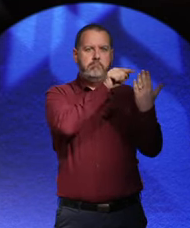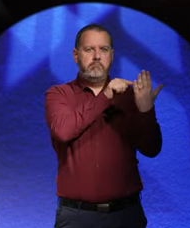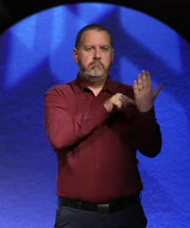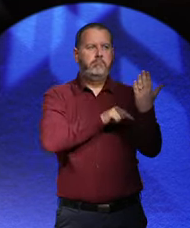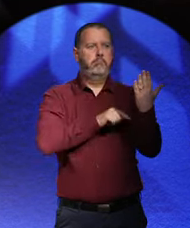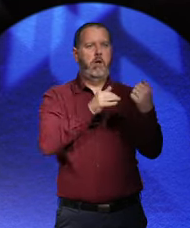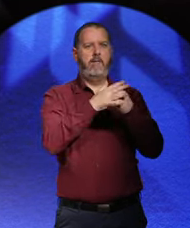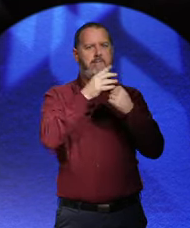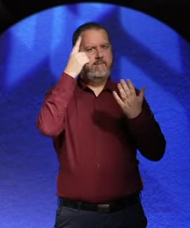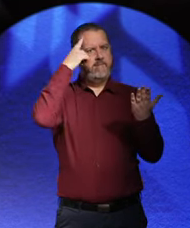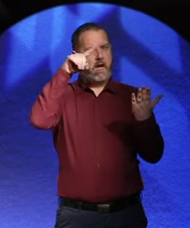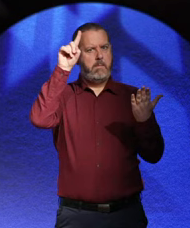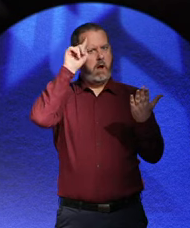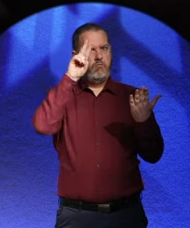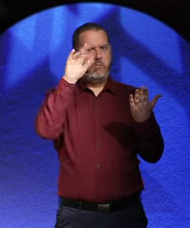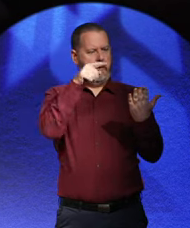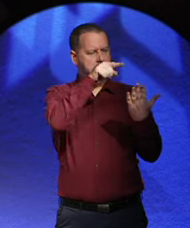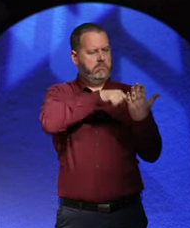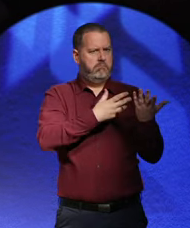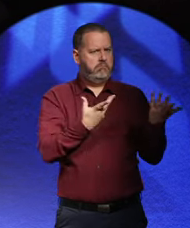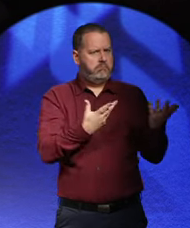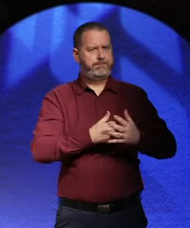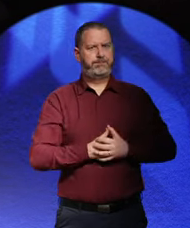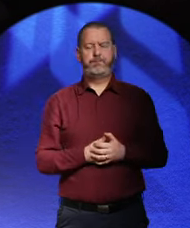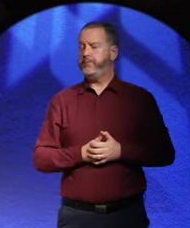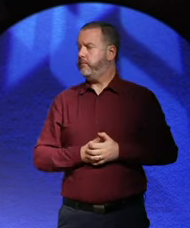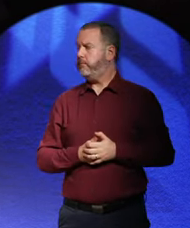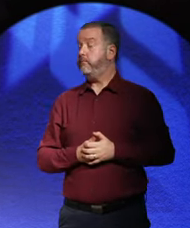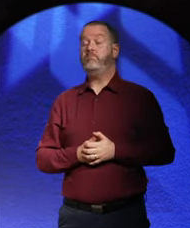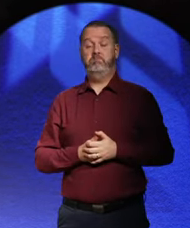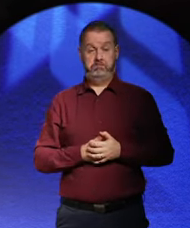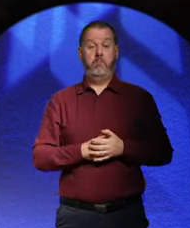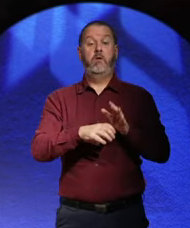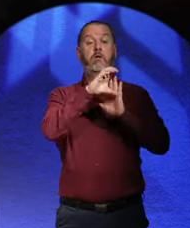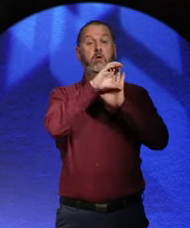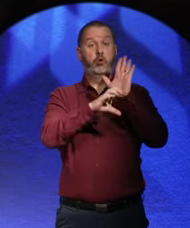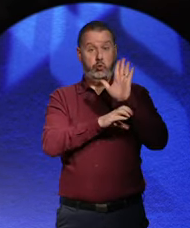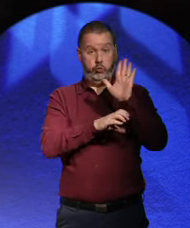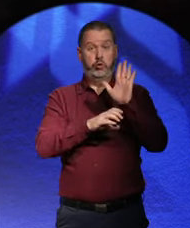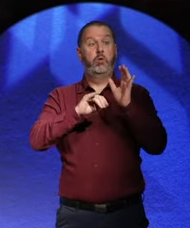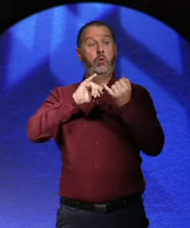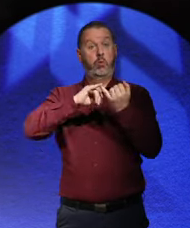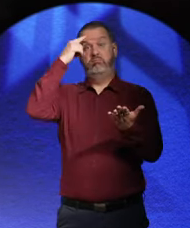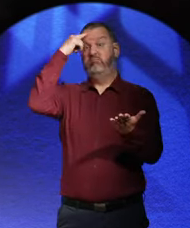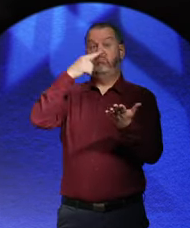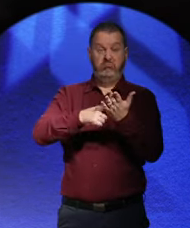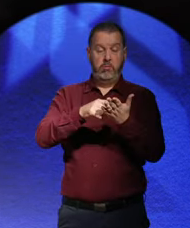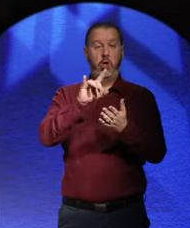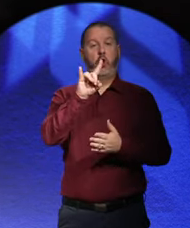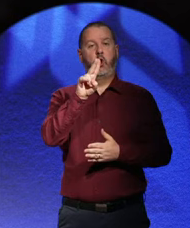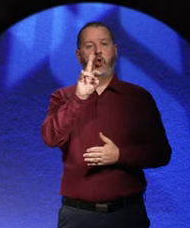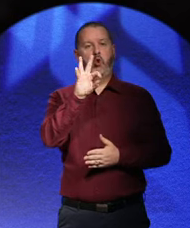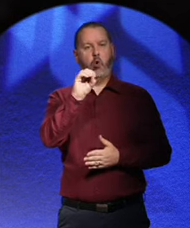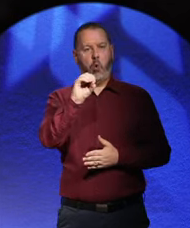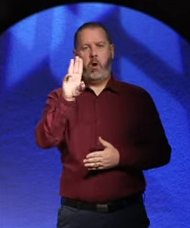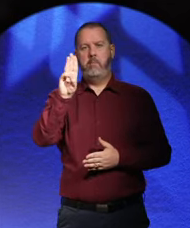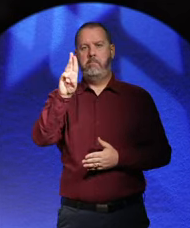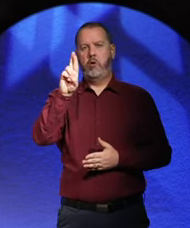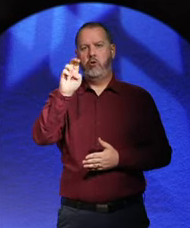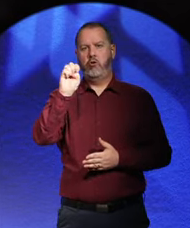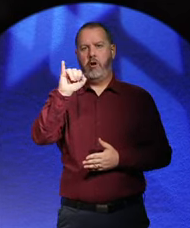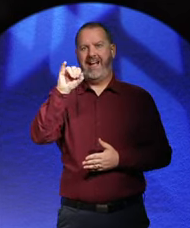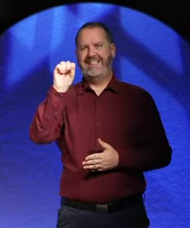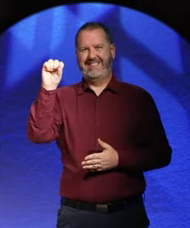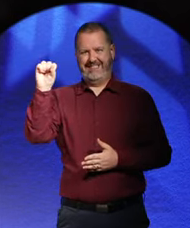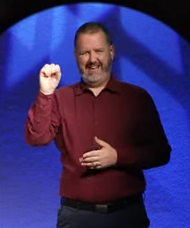Constitution that... Well, the Constitution was decided upon by this guy called Hugo Price and a kind of committee. And it